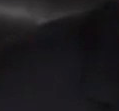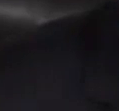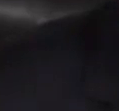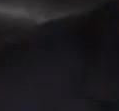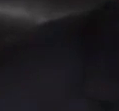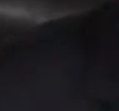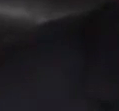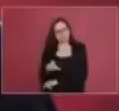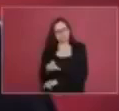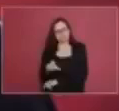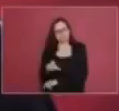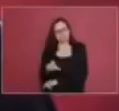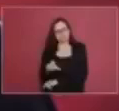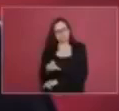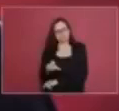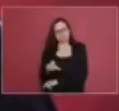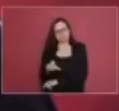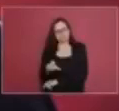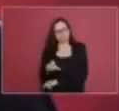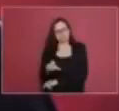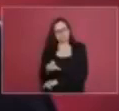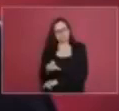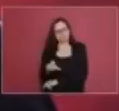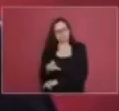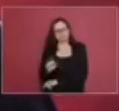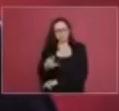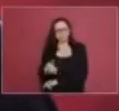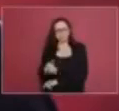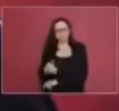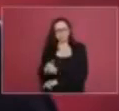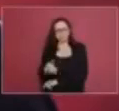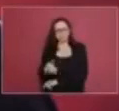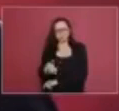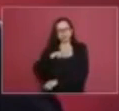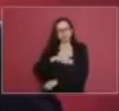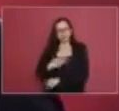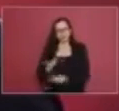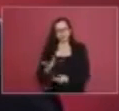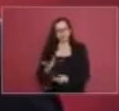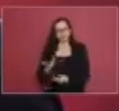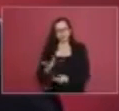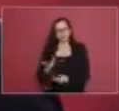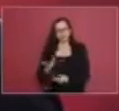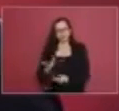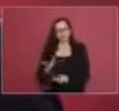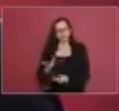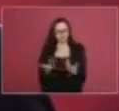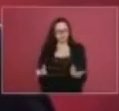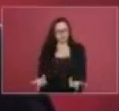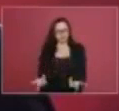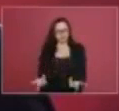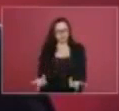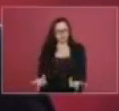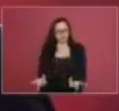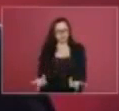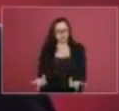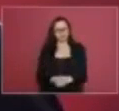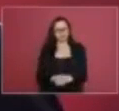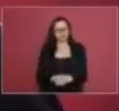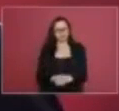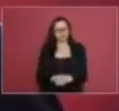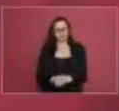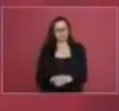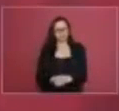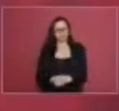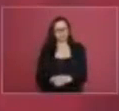sometimes would only get like one um um meal a day so